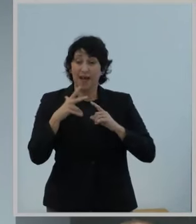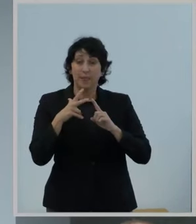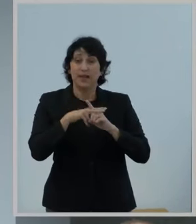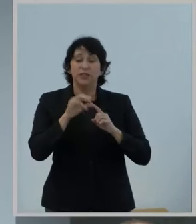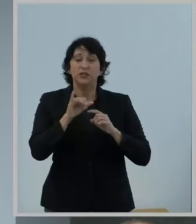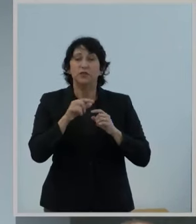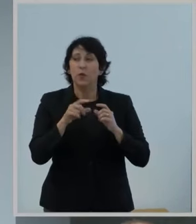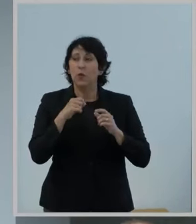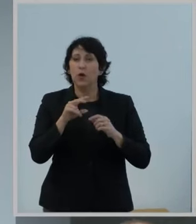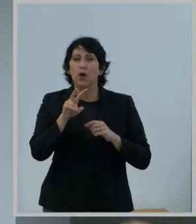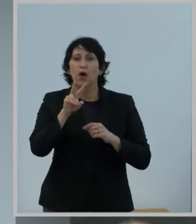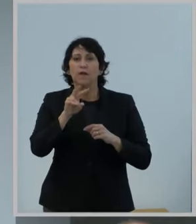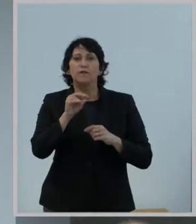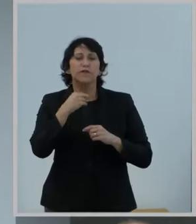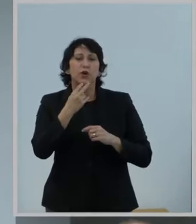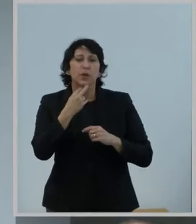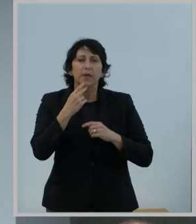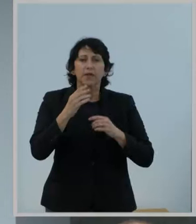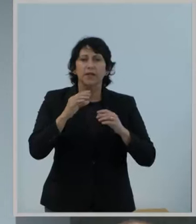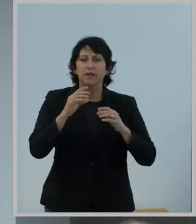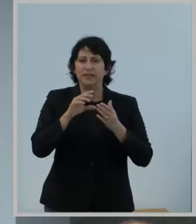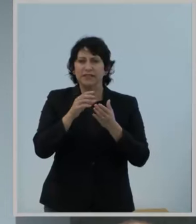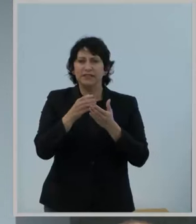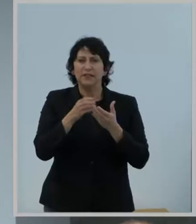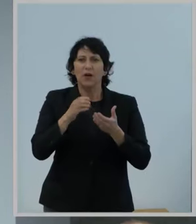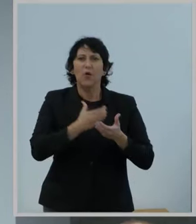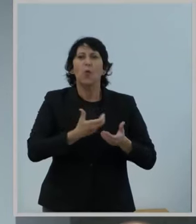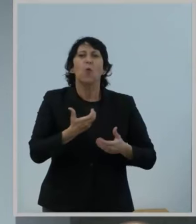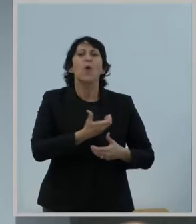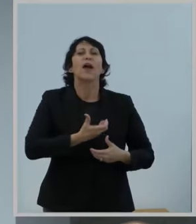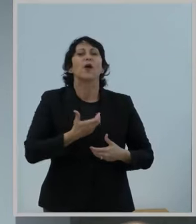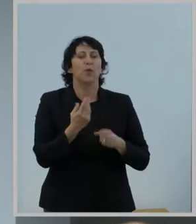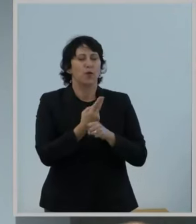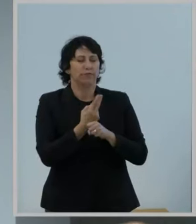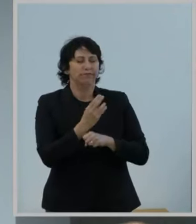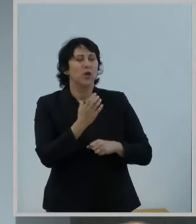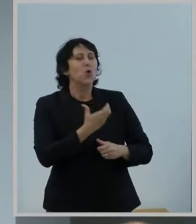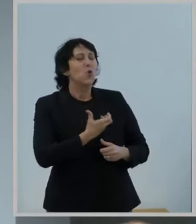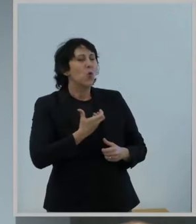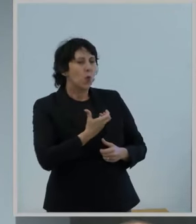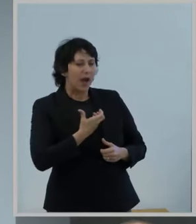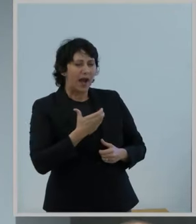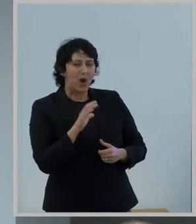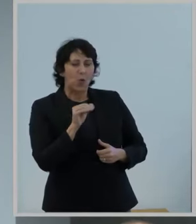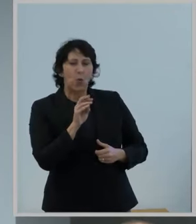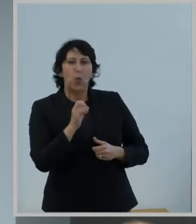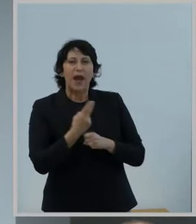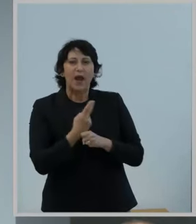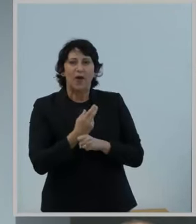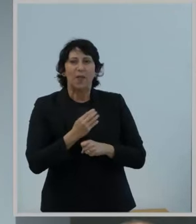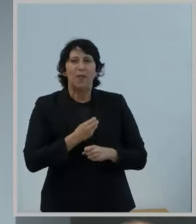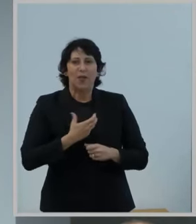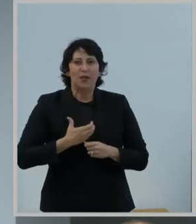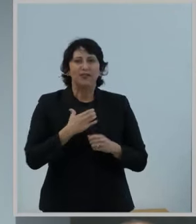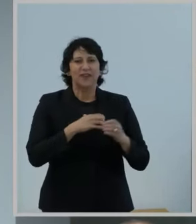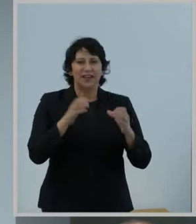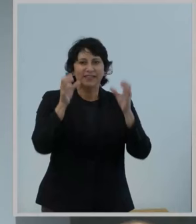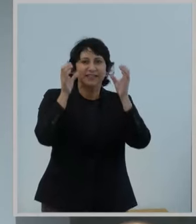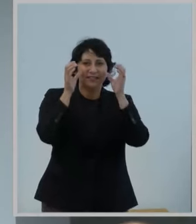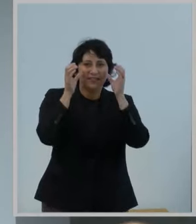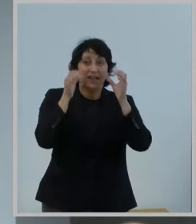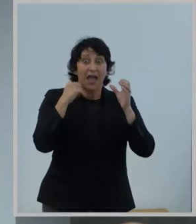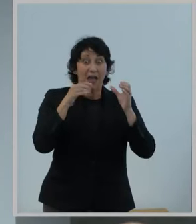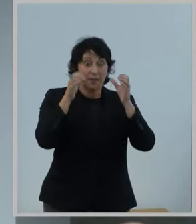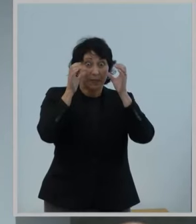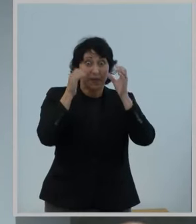as wearable devices, innovative things devices, and augmented reality and virtual reality that will help